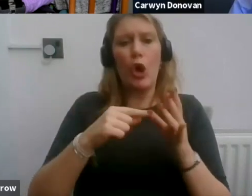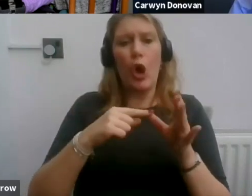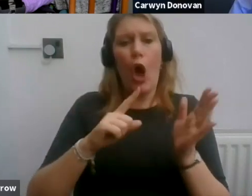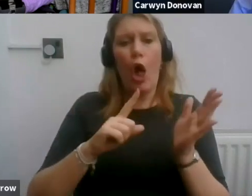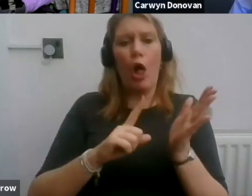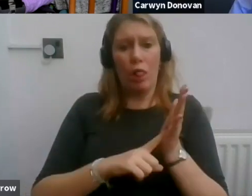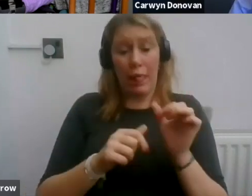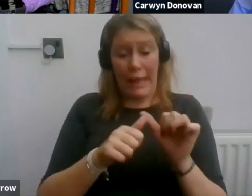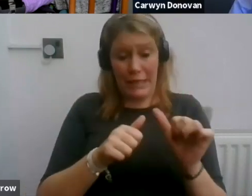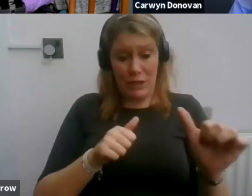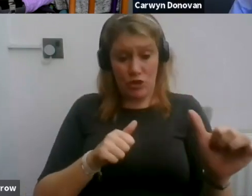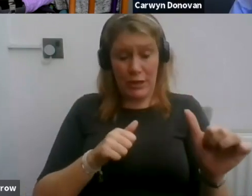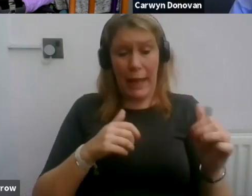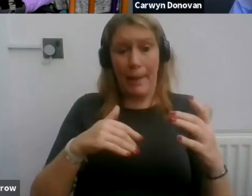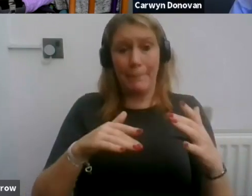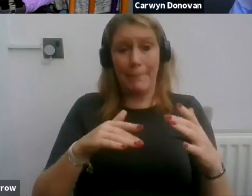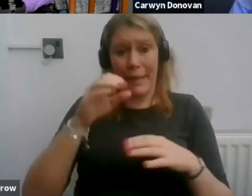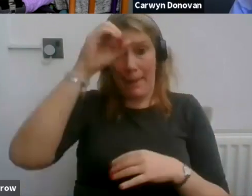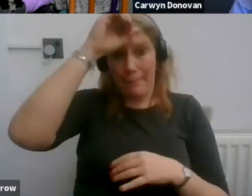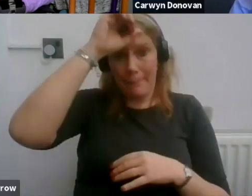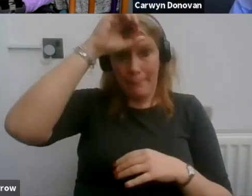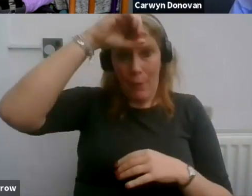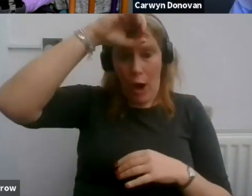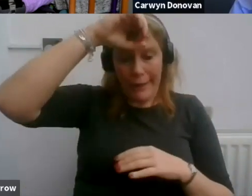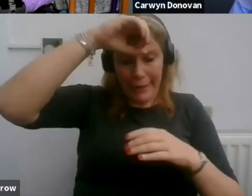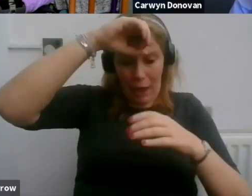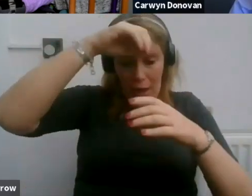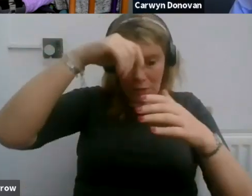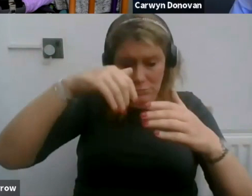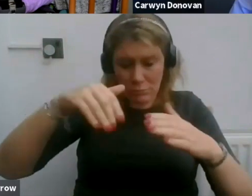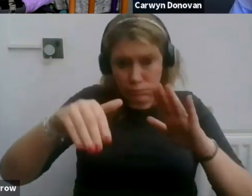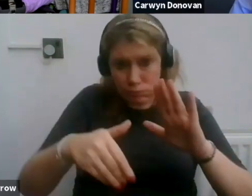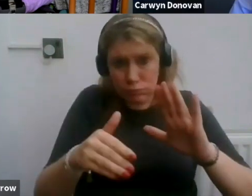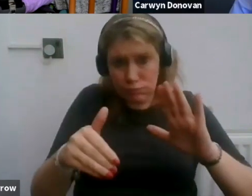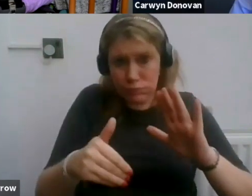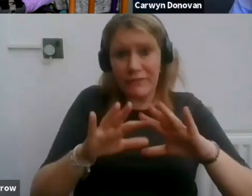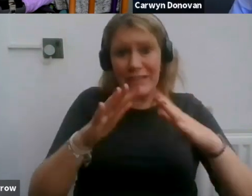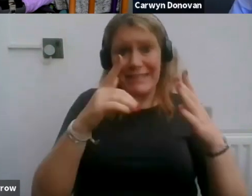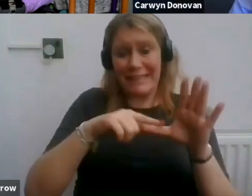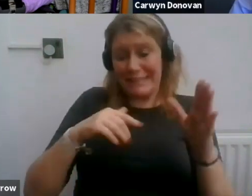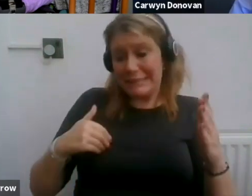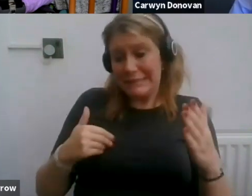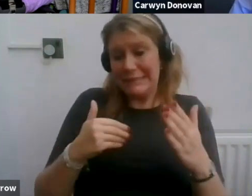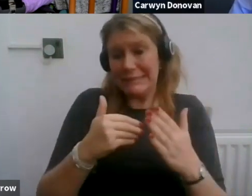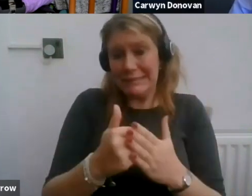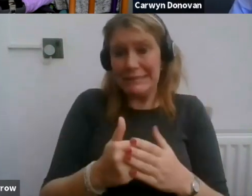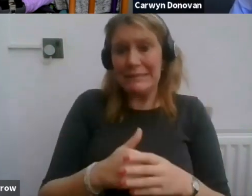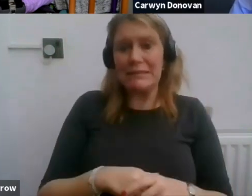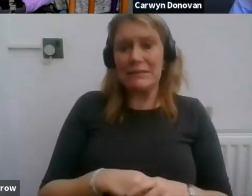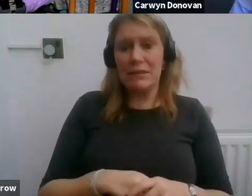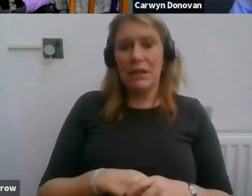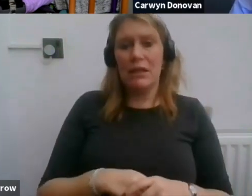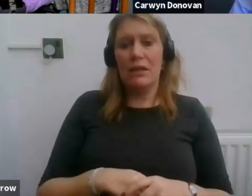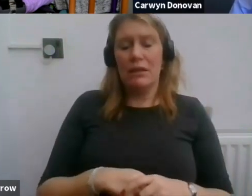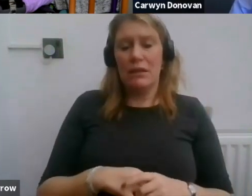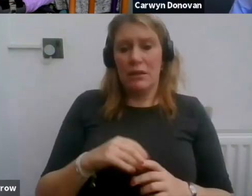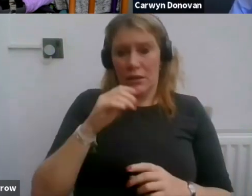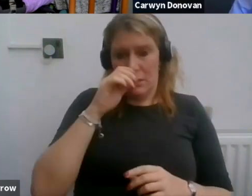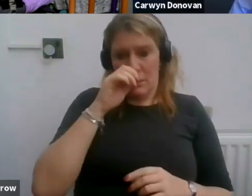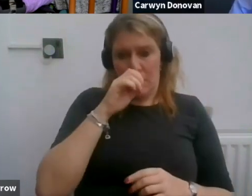what that taught me was just how much power workers hold when they think and work collectively.